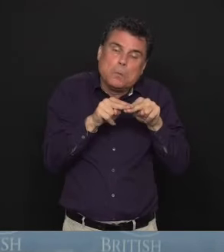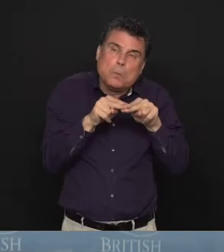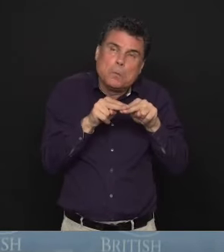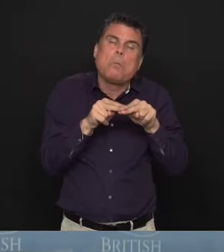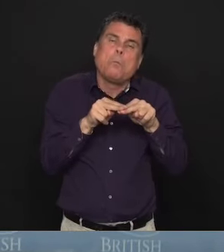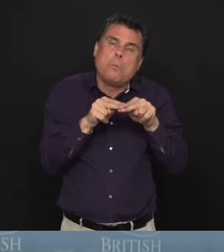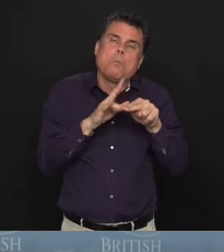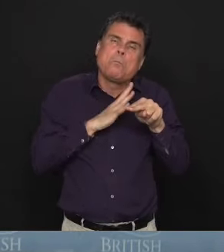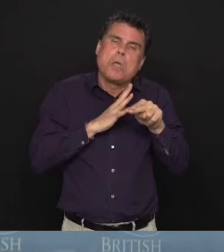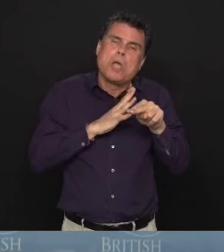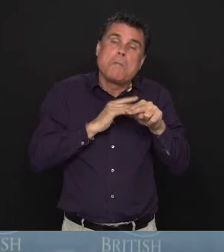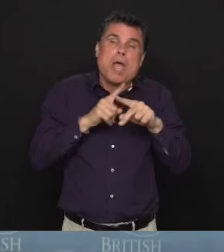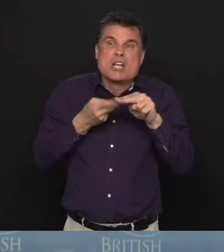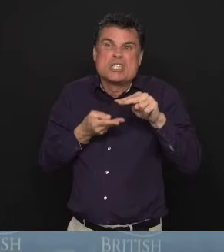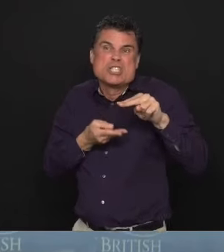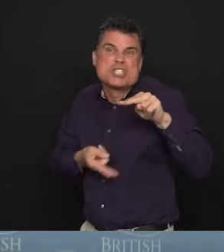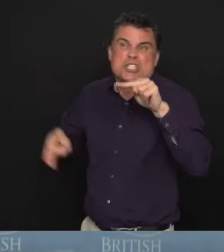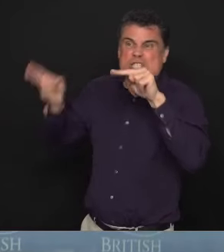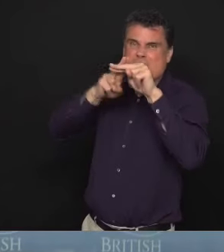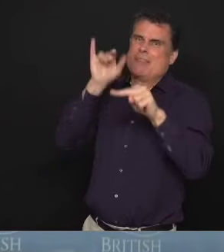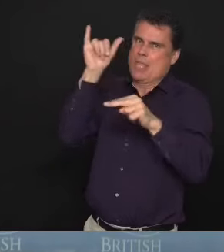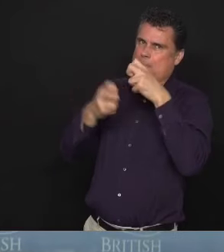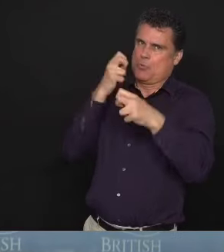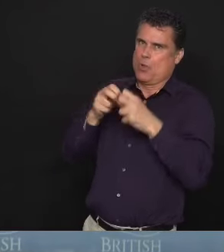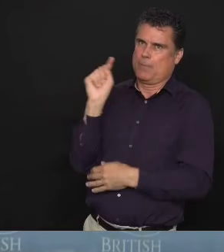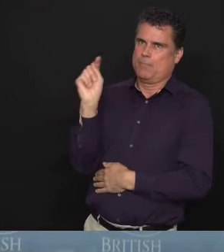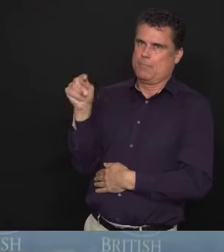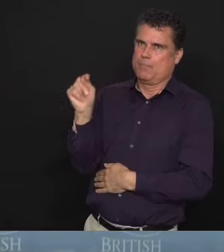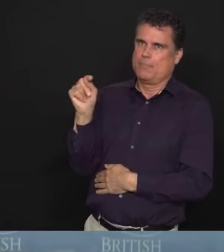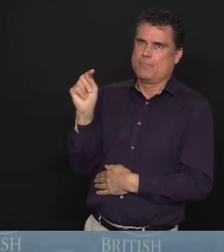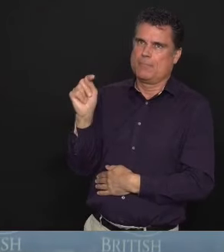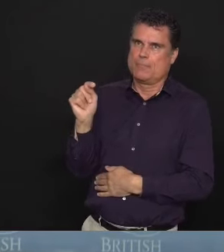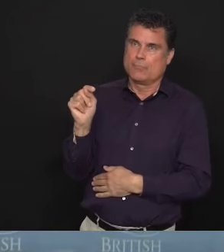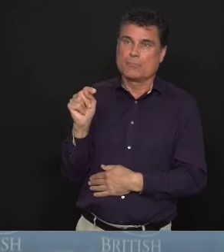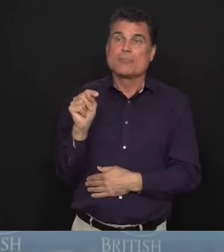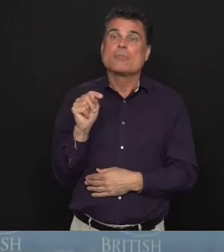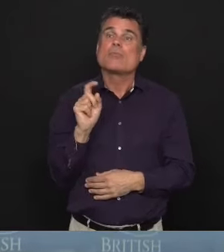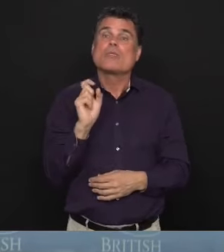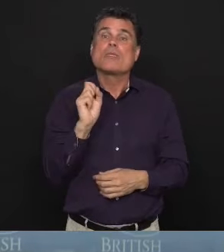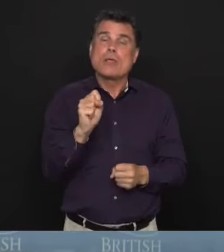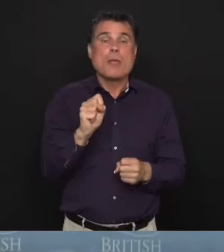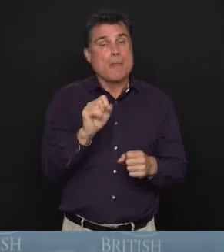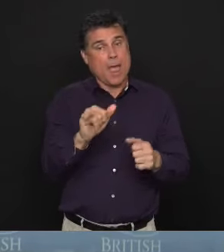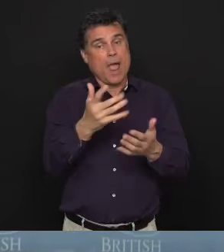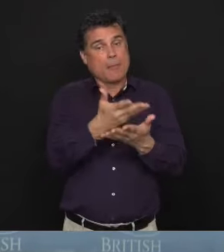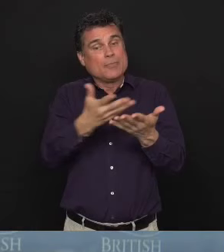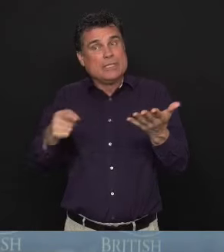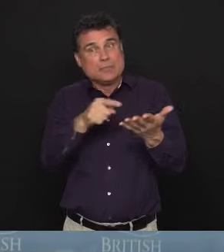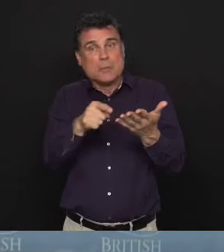a a similar product to be purchased by regular people.